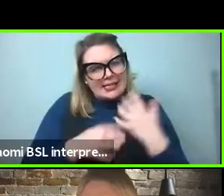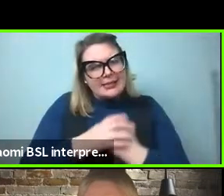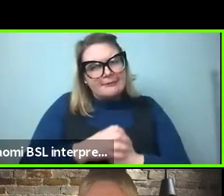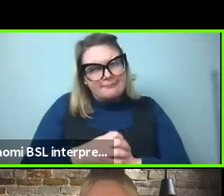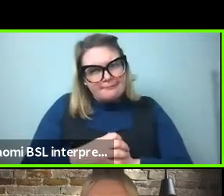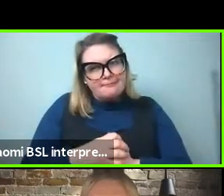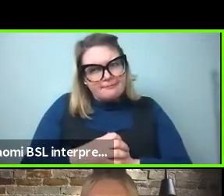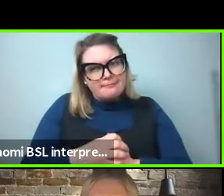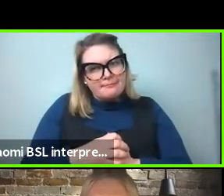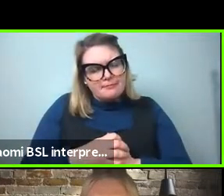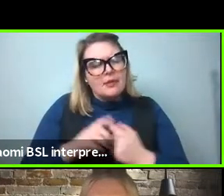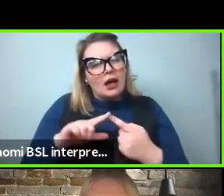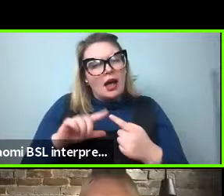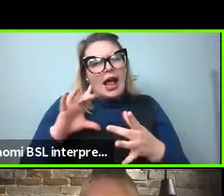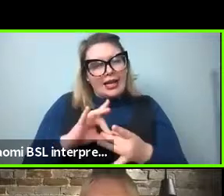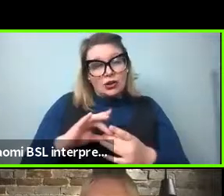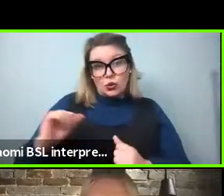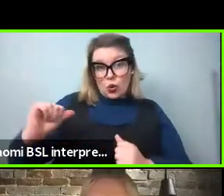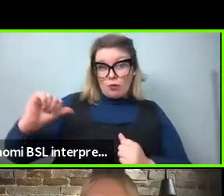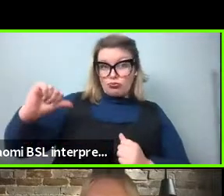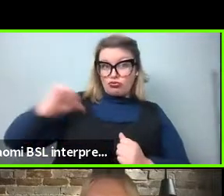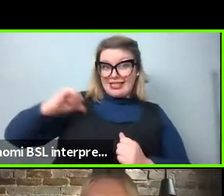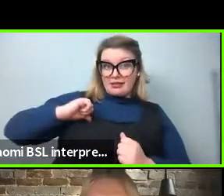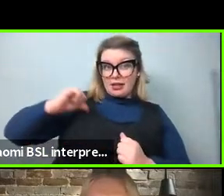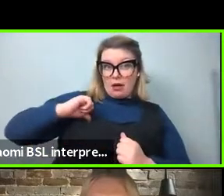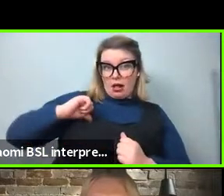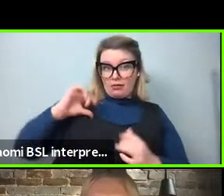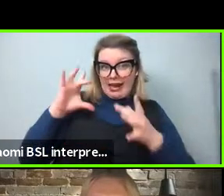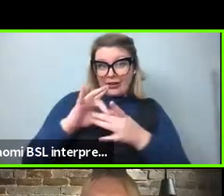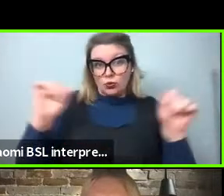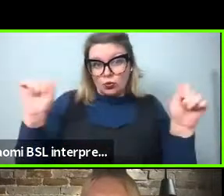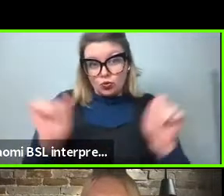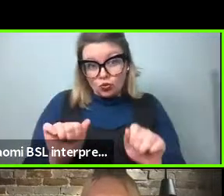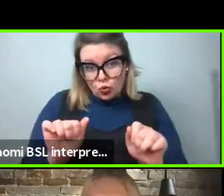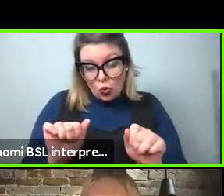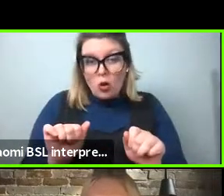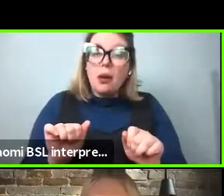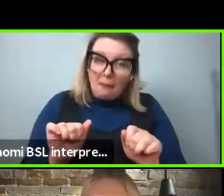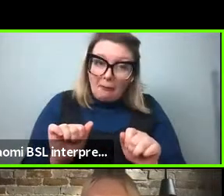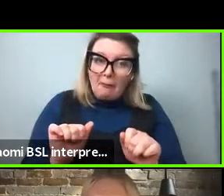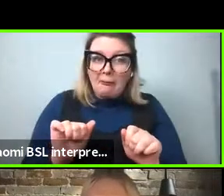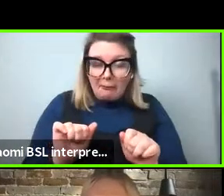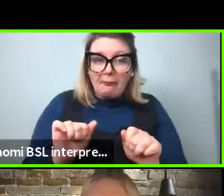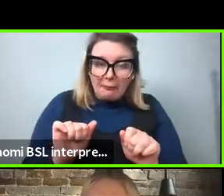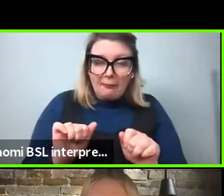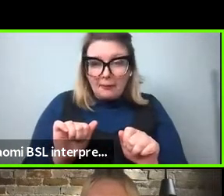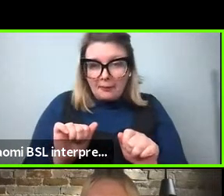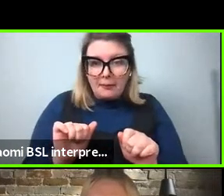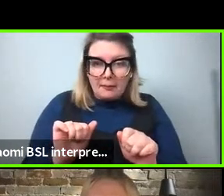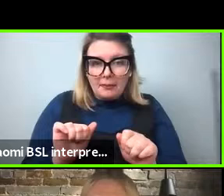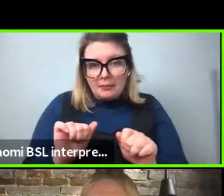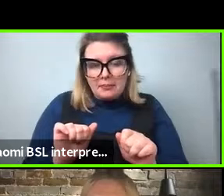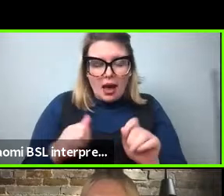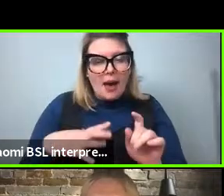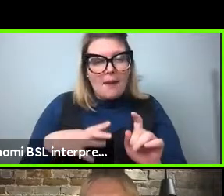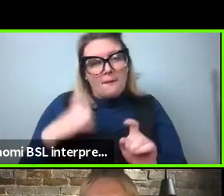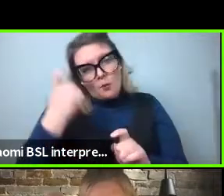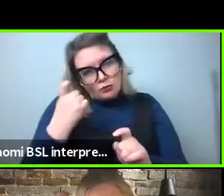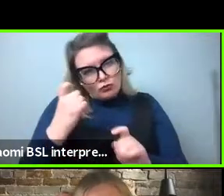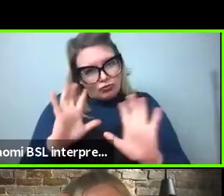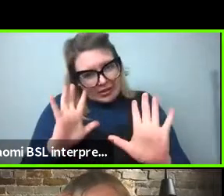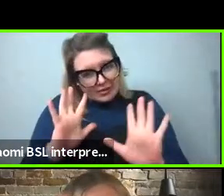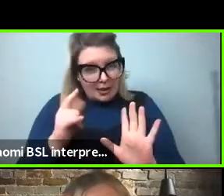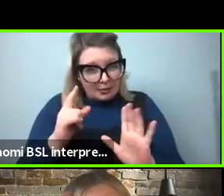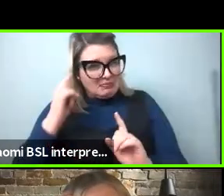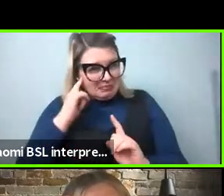um, leads to shortness. I wonder if you could also speak to, uh, no, it, you know, when we don't, we